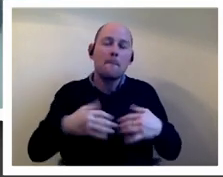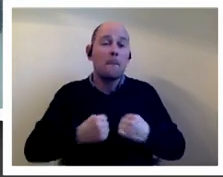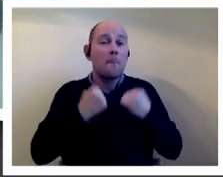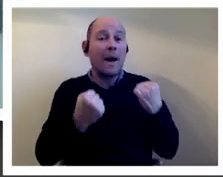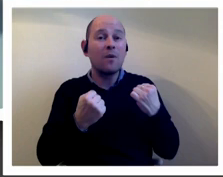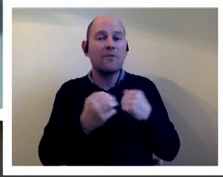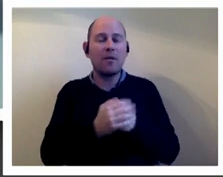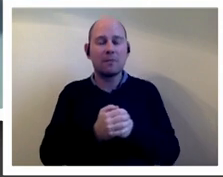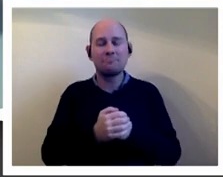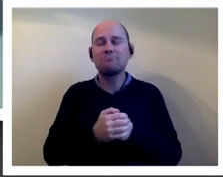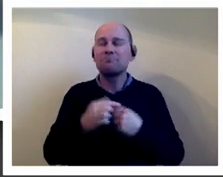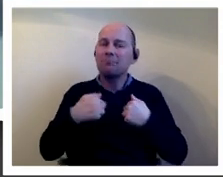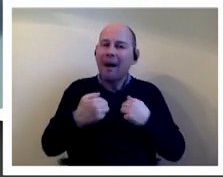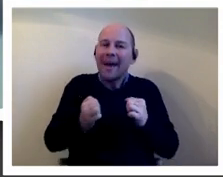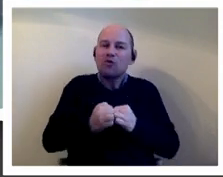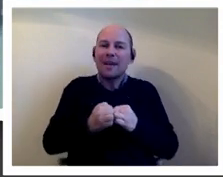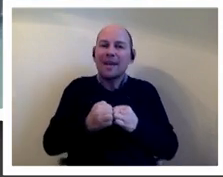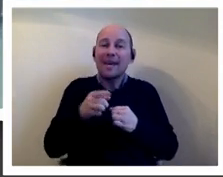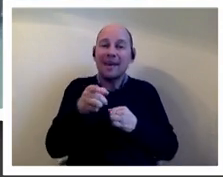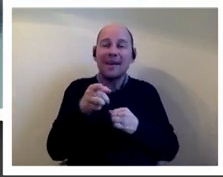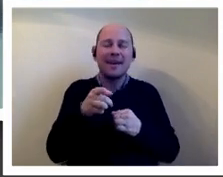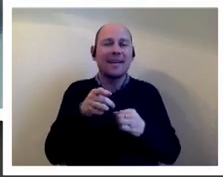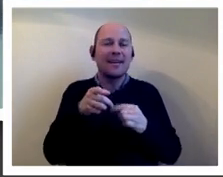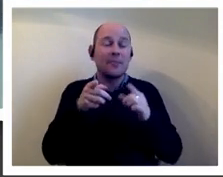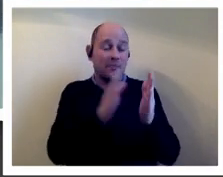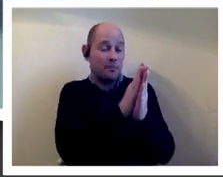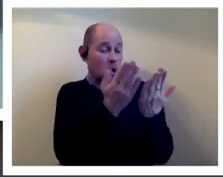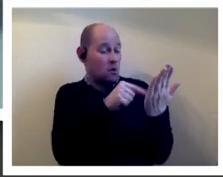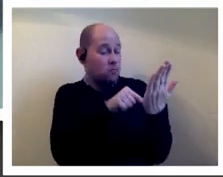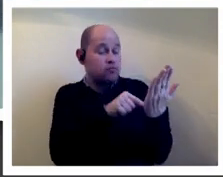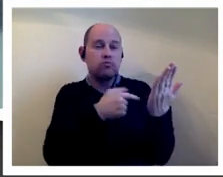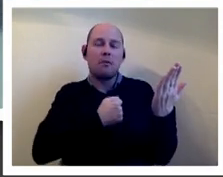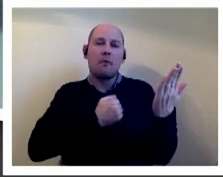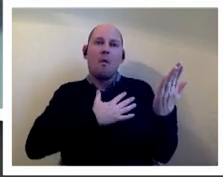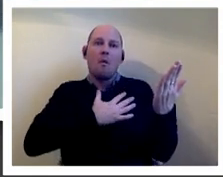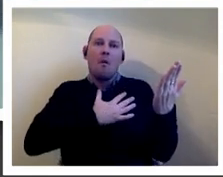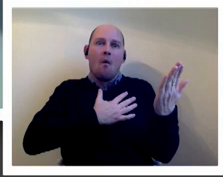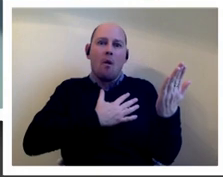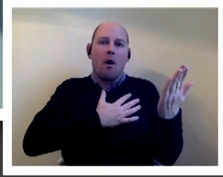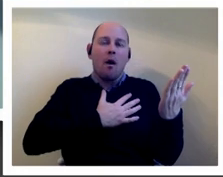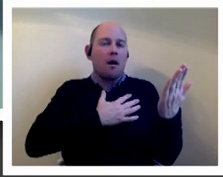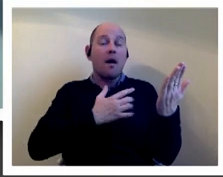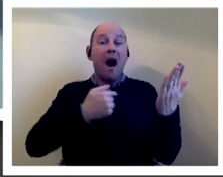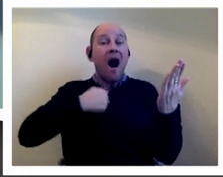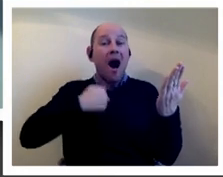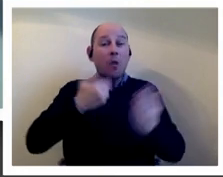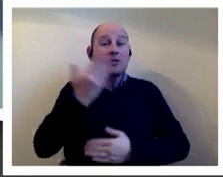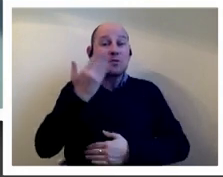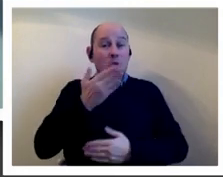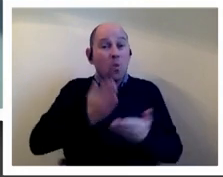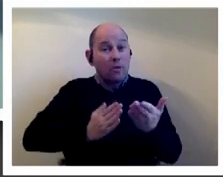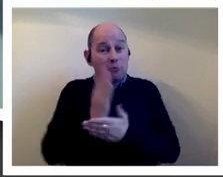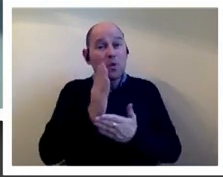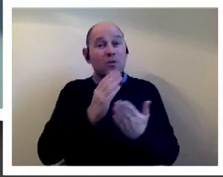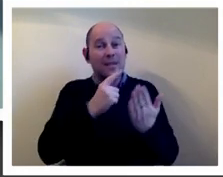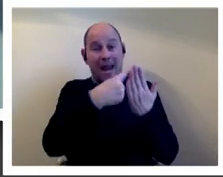know it resonates so much um with me as a person who was was you know in education during during this legislation so